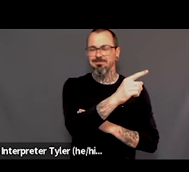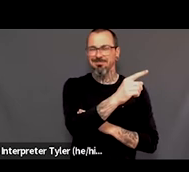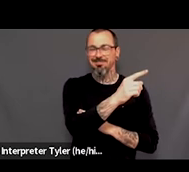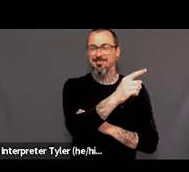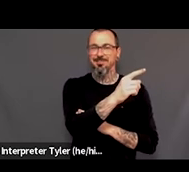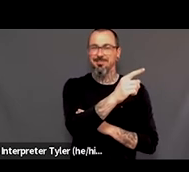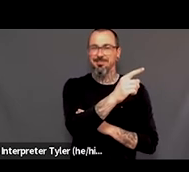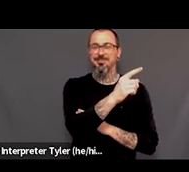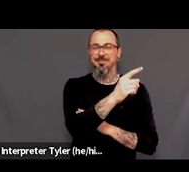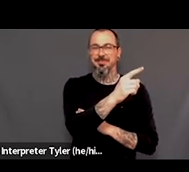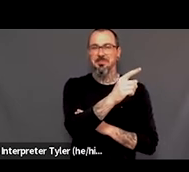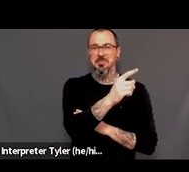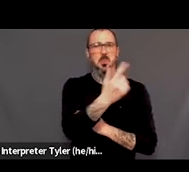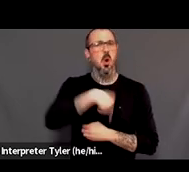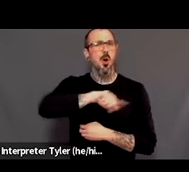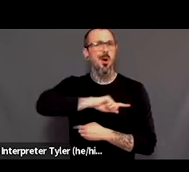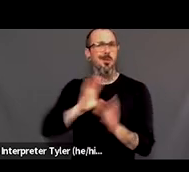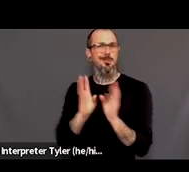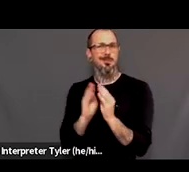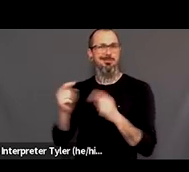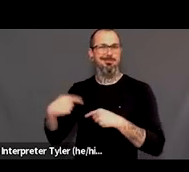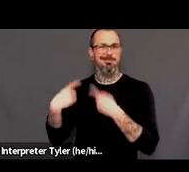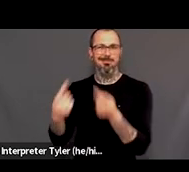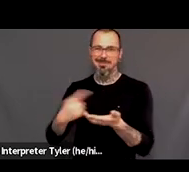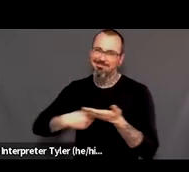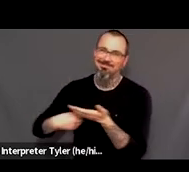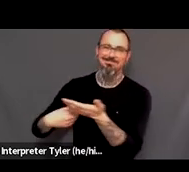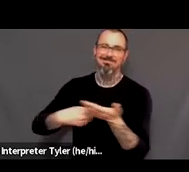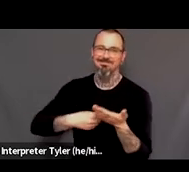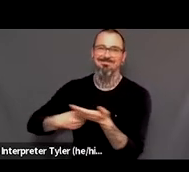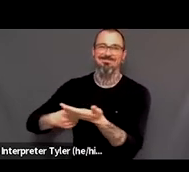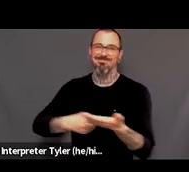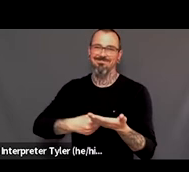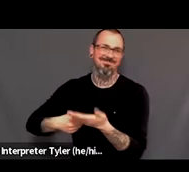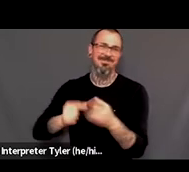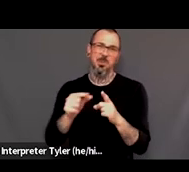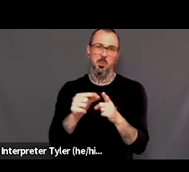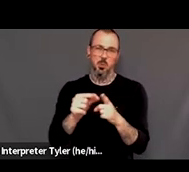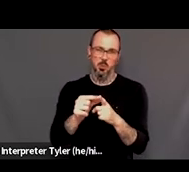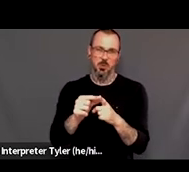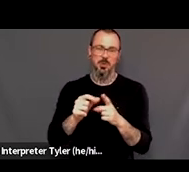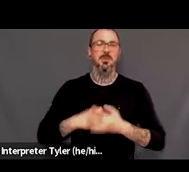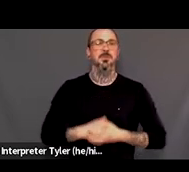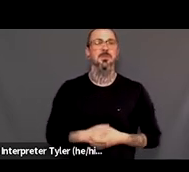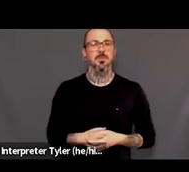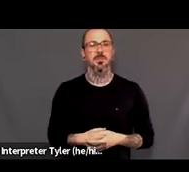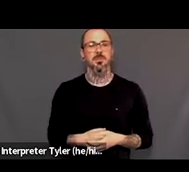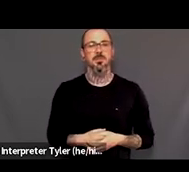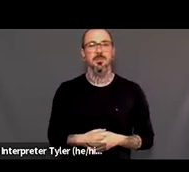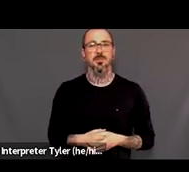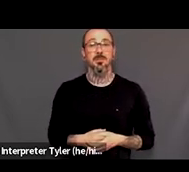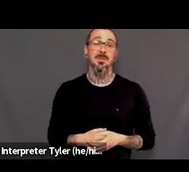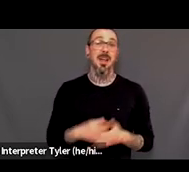in our pivot meetings and while we were putting together uh this event and these are working